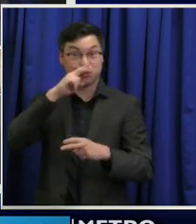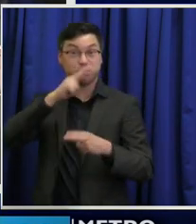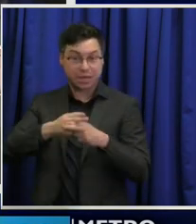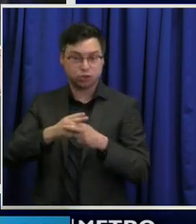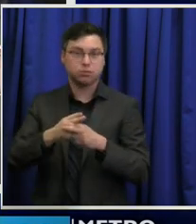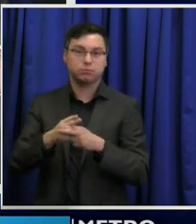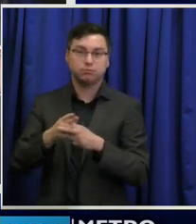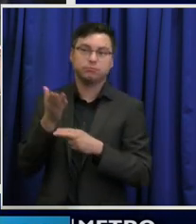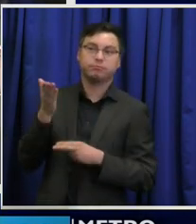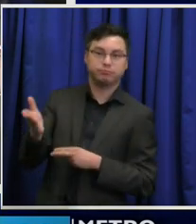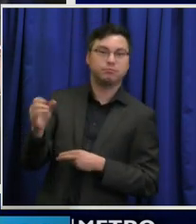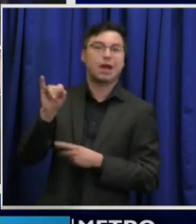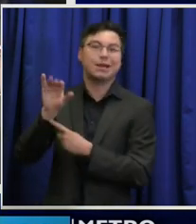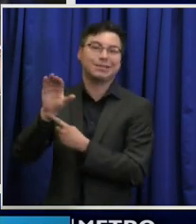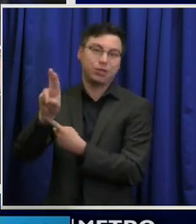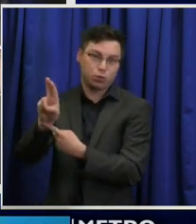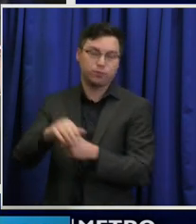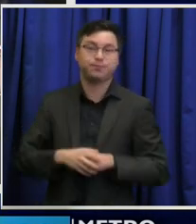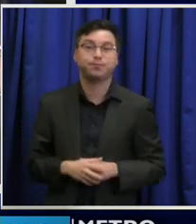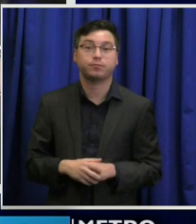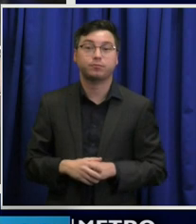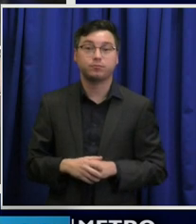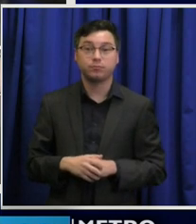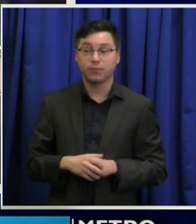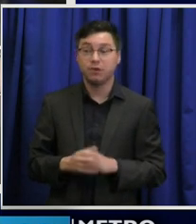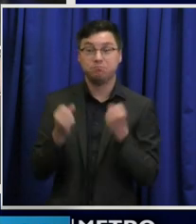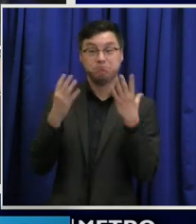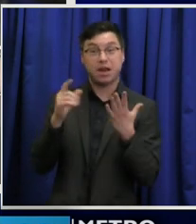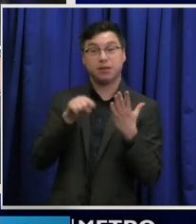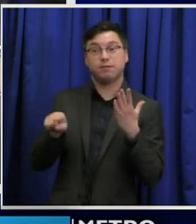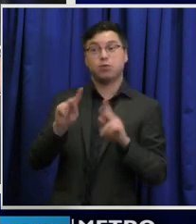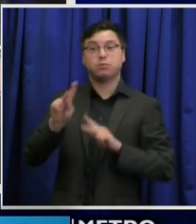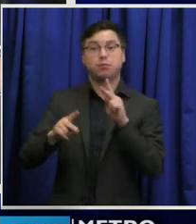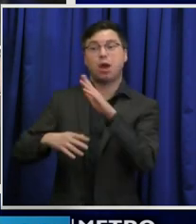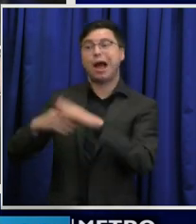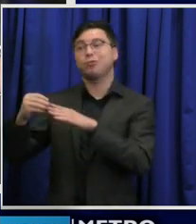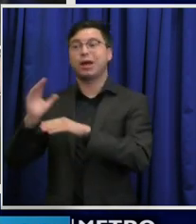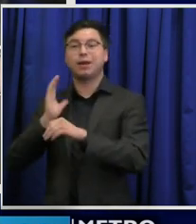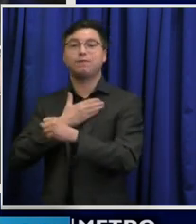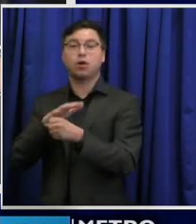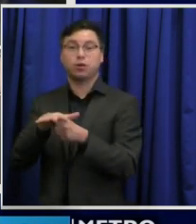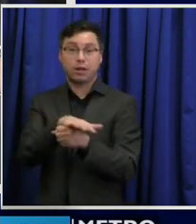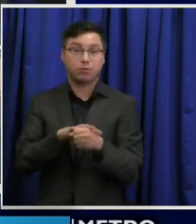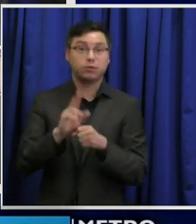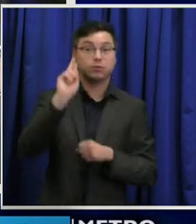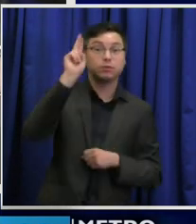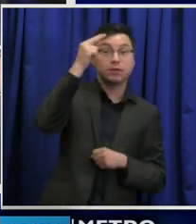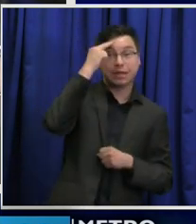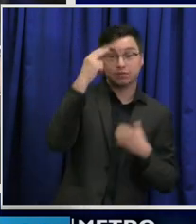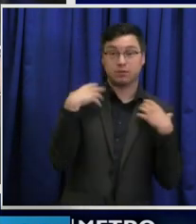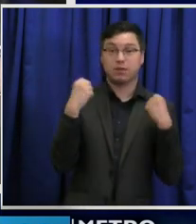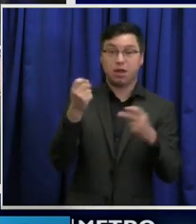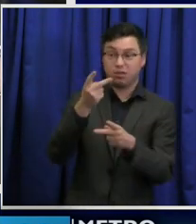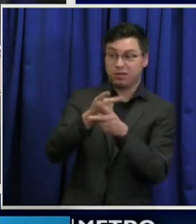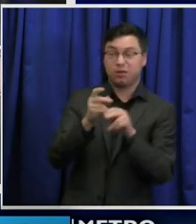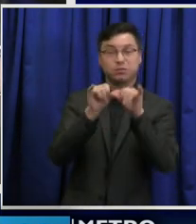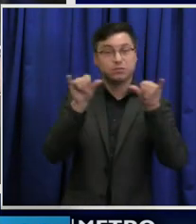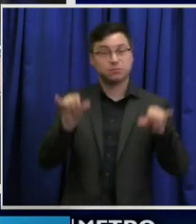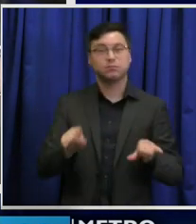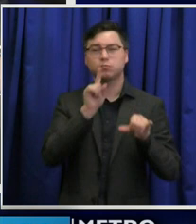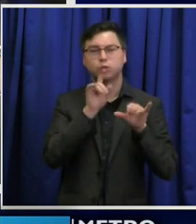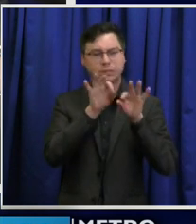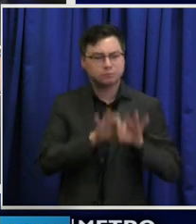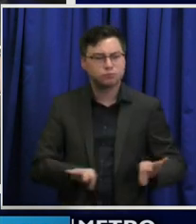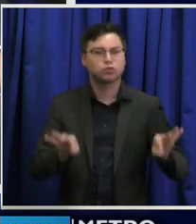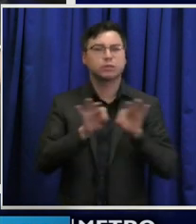of three, if not more, are from outside of our county. Nashville's healthcare systems are really important, and they take